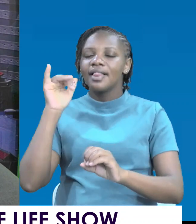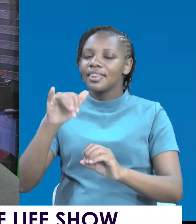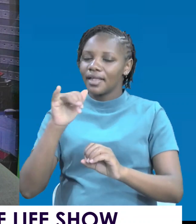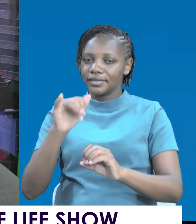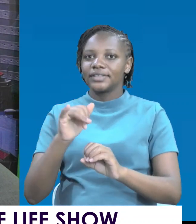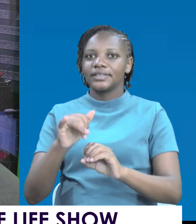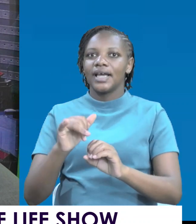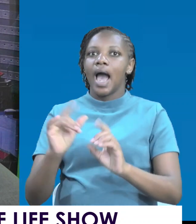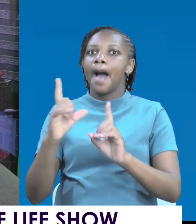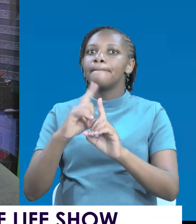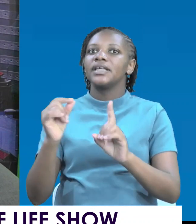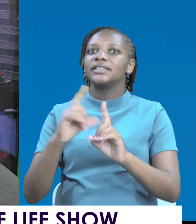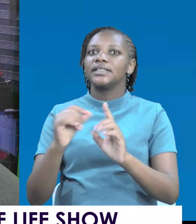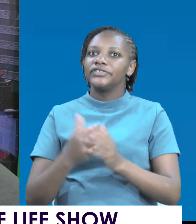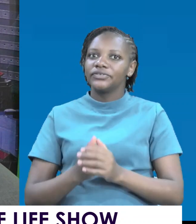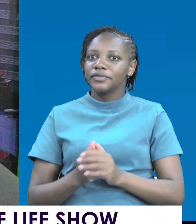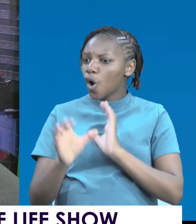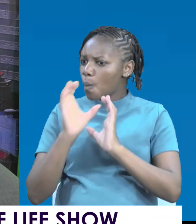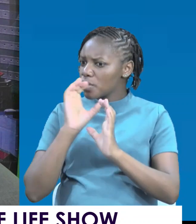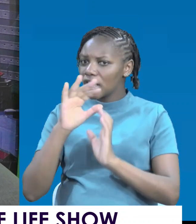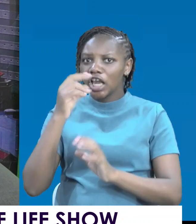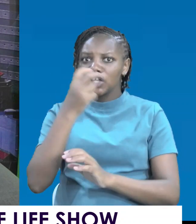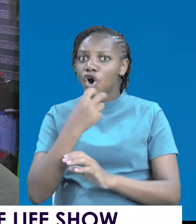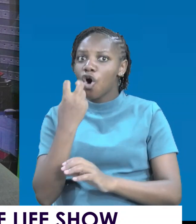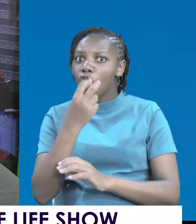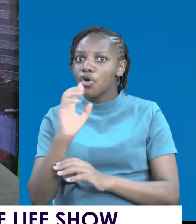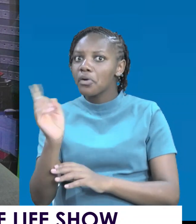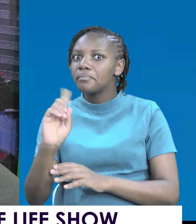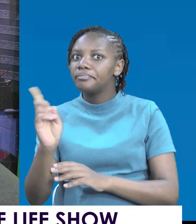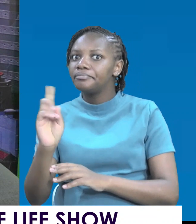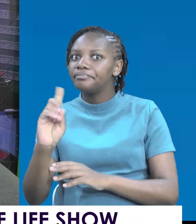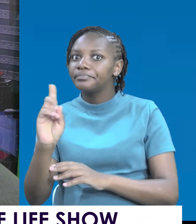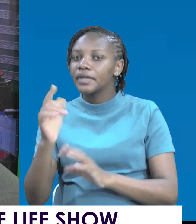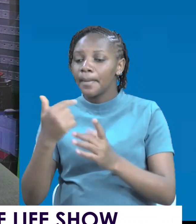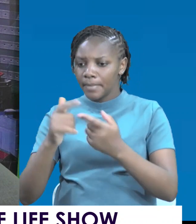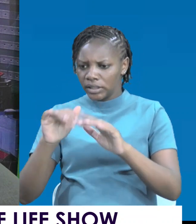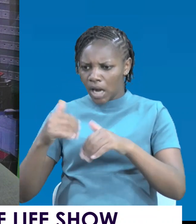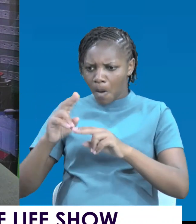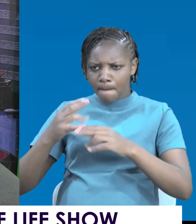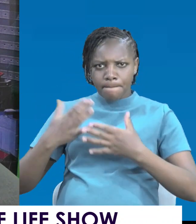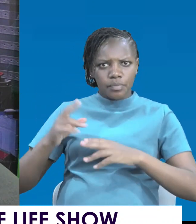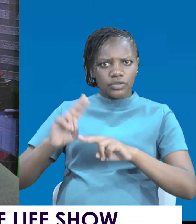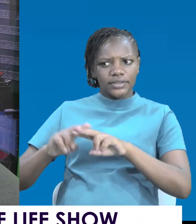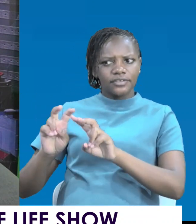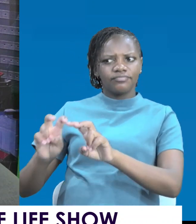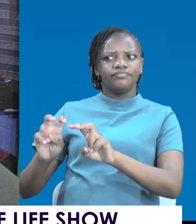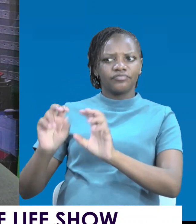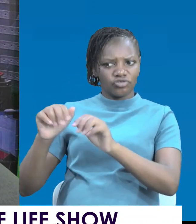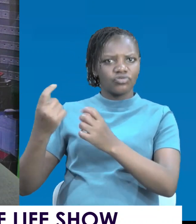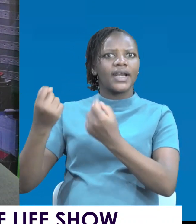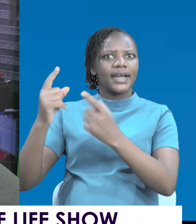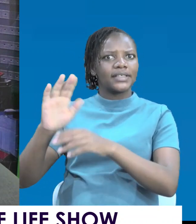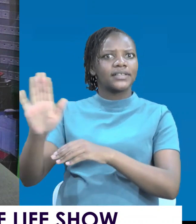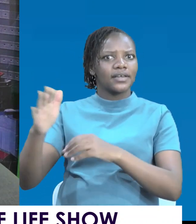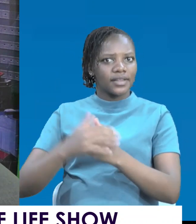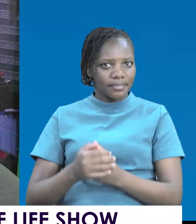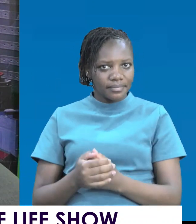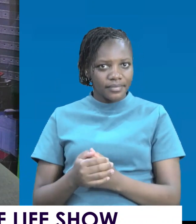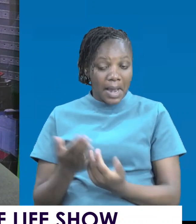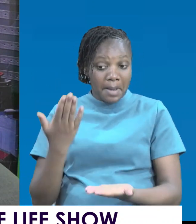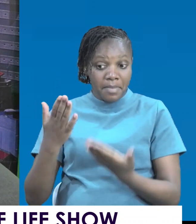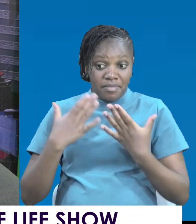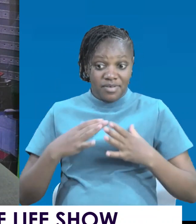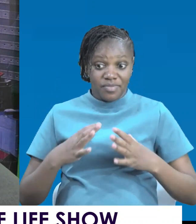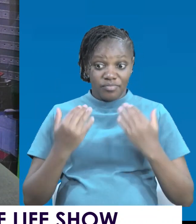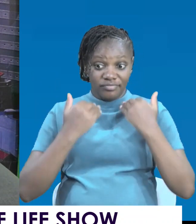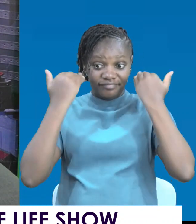they are passing. It is a non-verbal communication. They are sitting position. Are they so tight? Do they look tense?